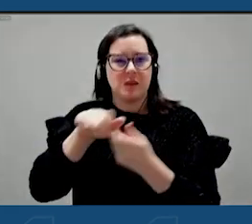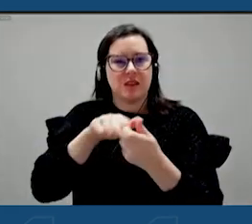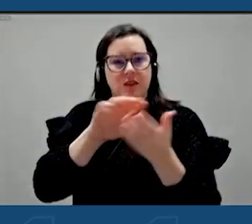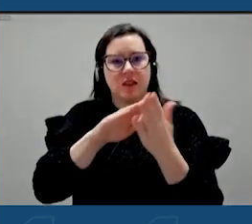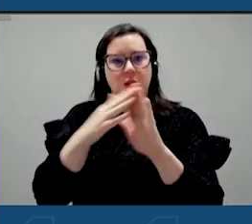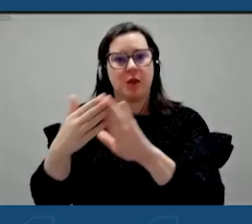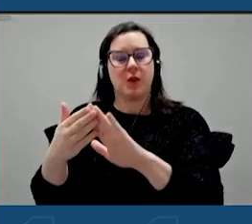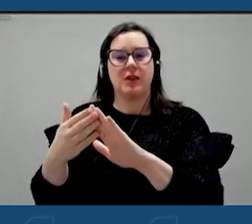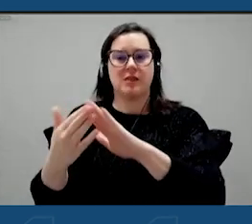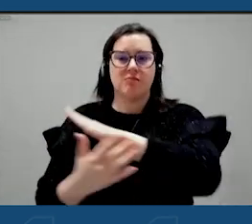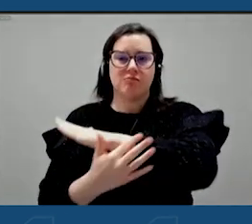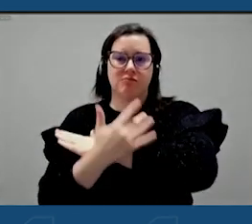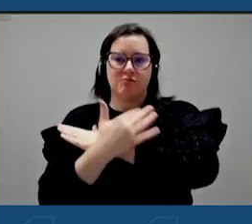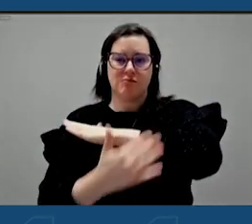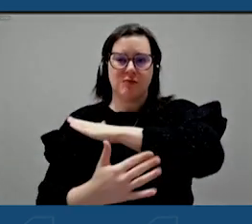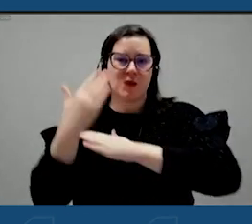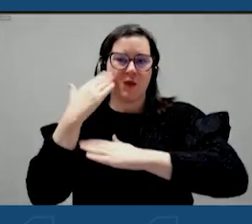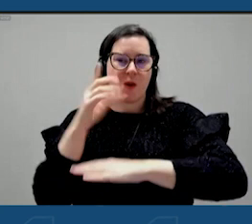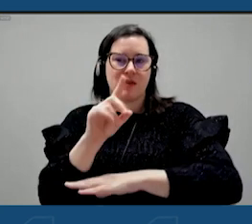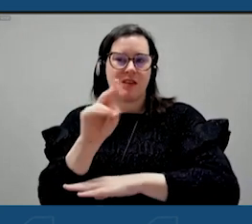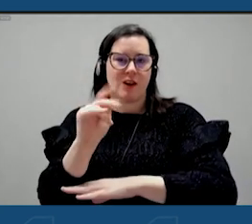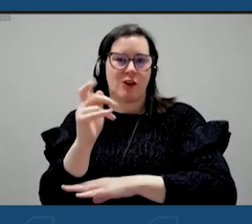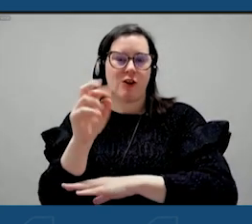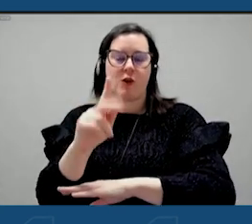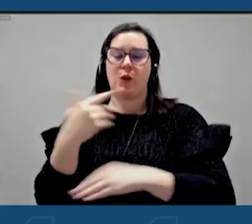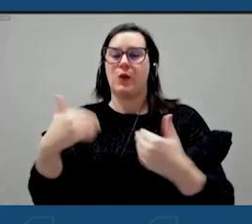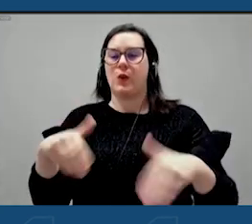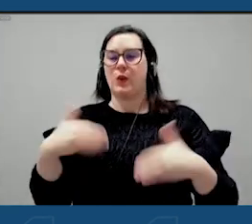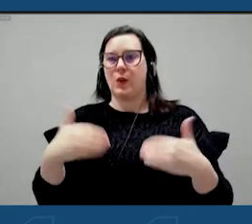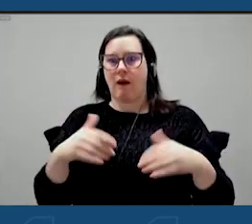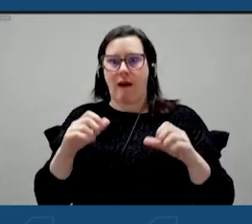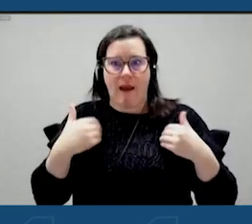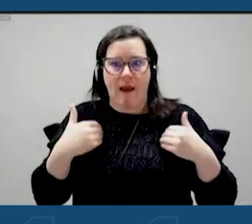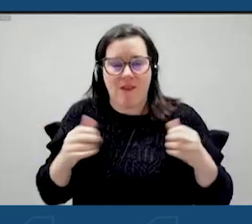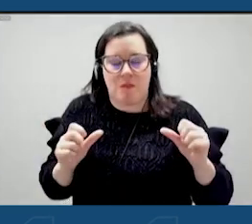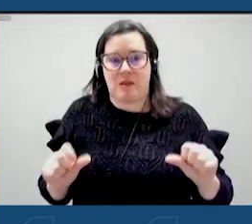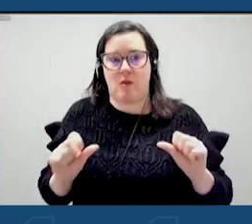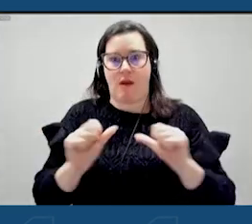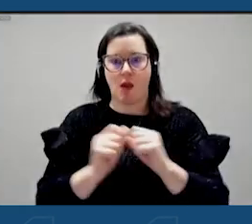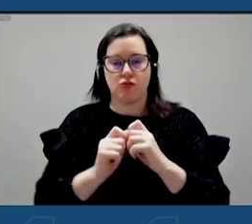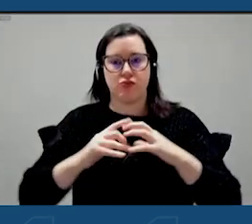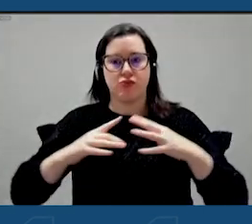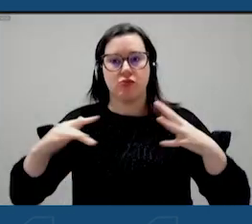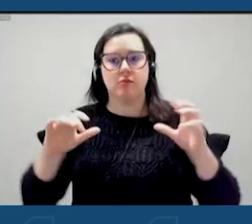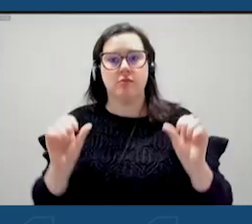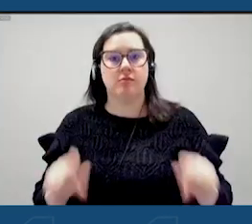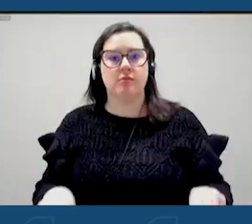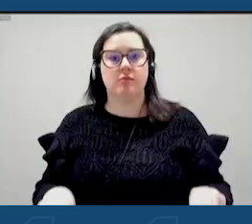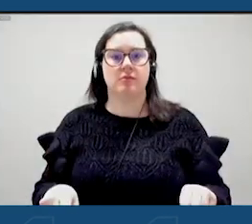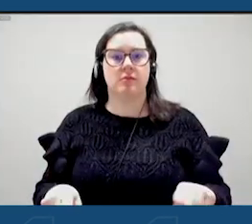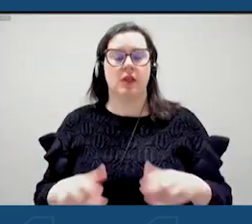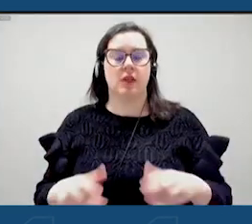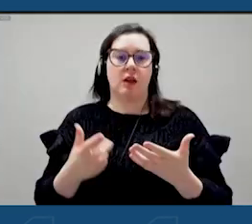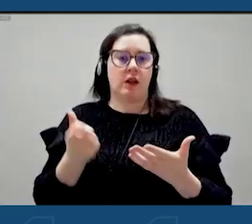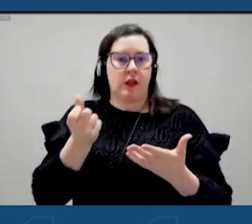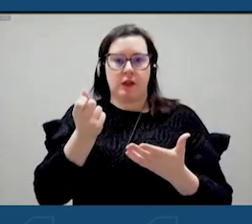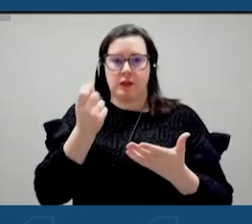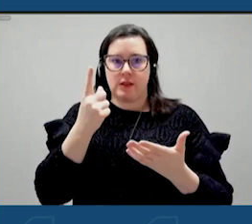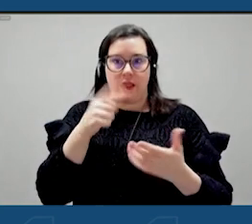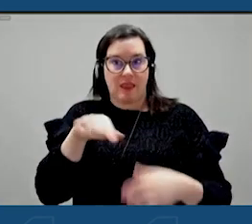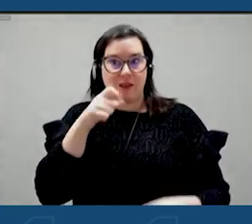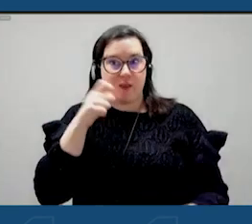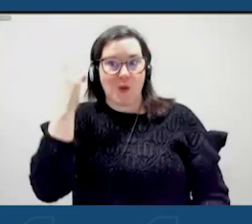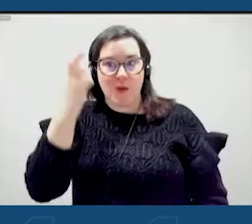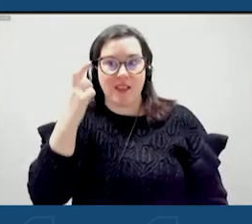shoreline, like Dunkirk, have such potential. And it's almost like they don't realize how cool they